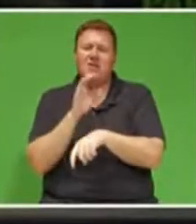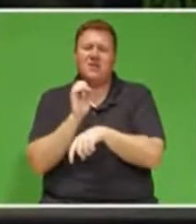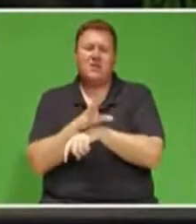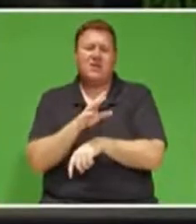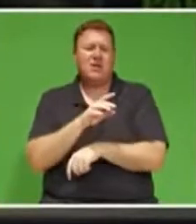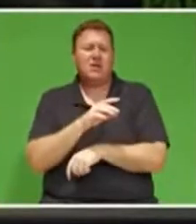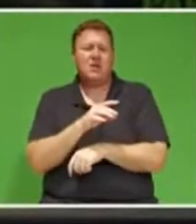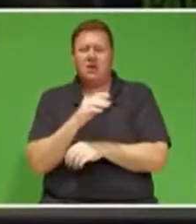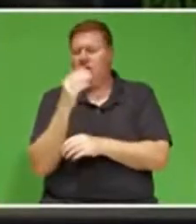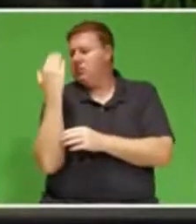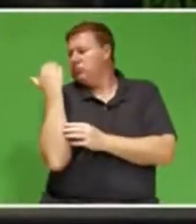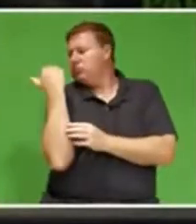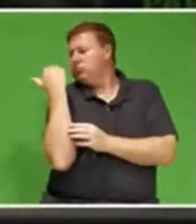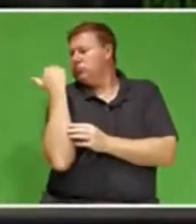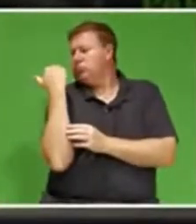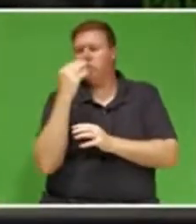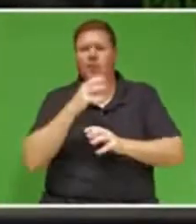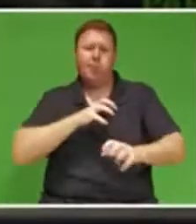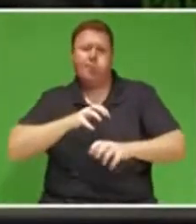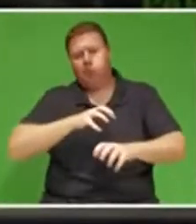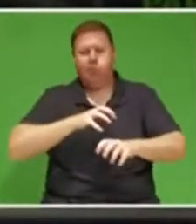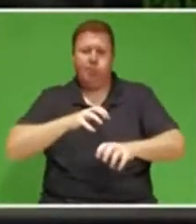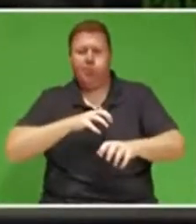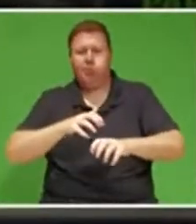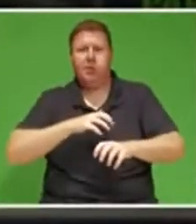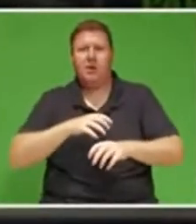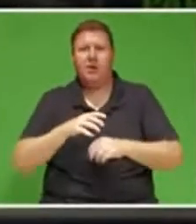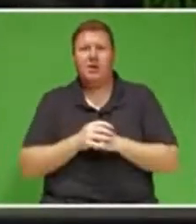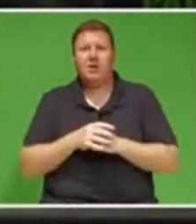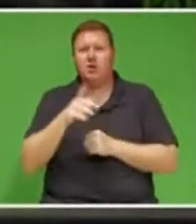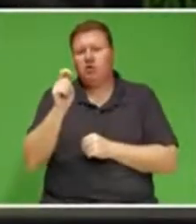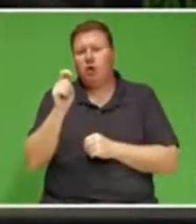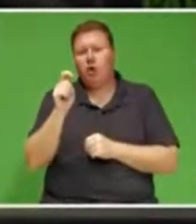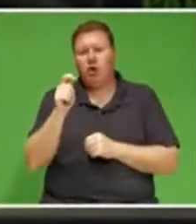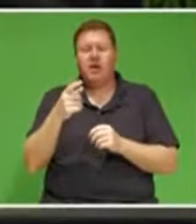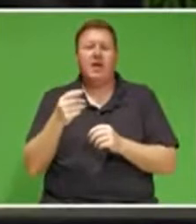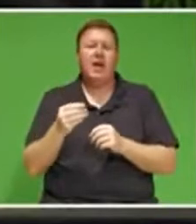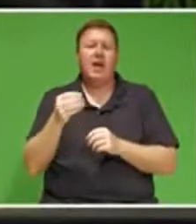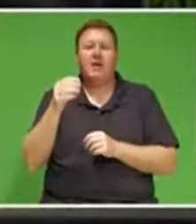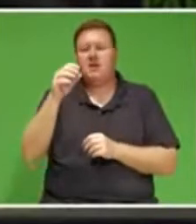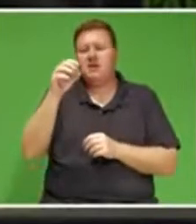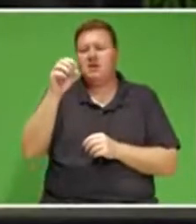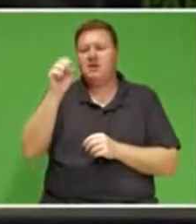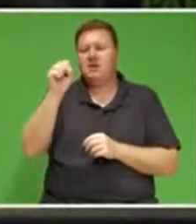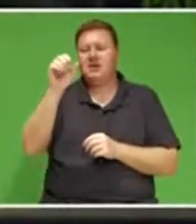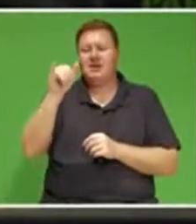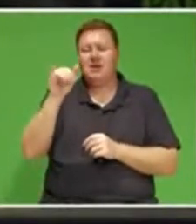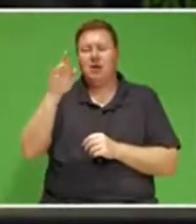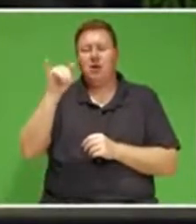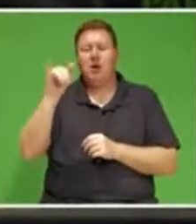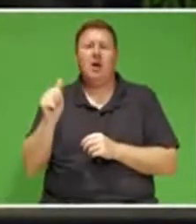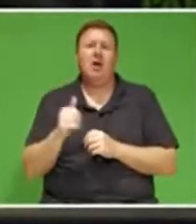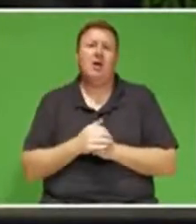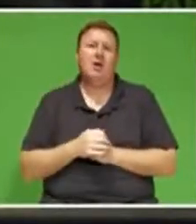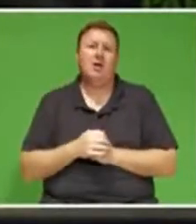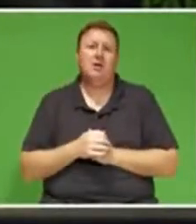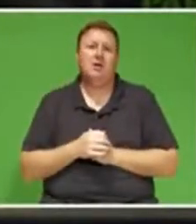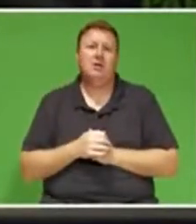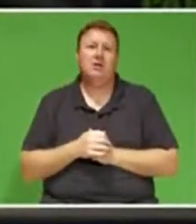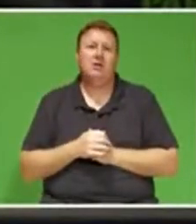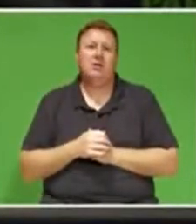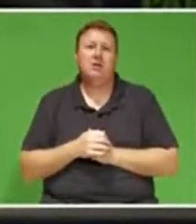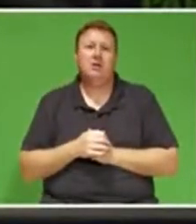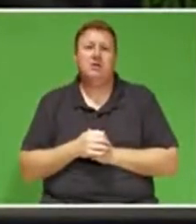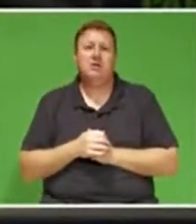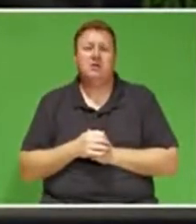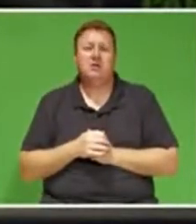by the recent earthquakes in Takiyah and Syria. We once again extend